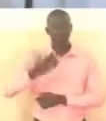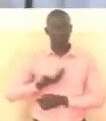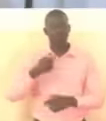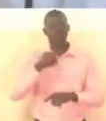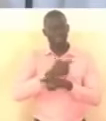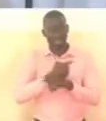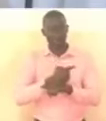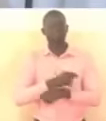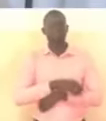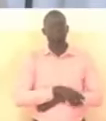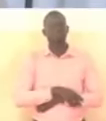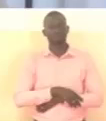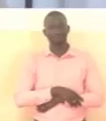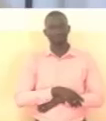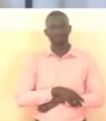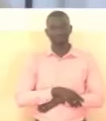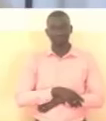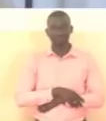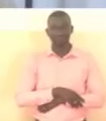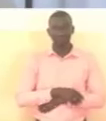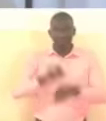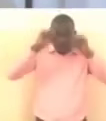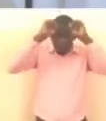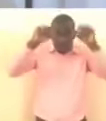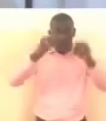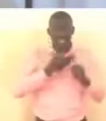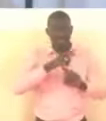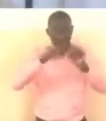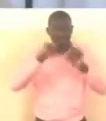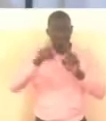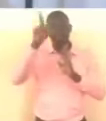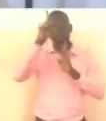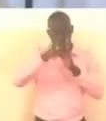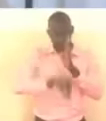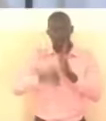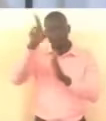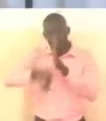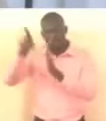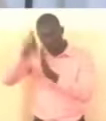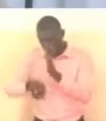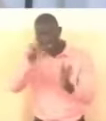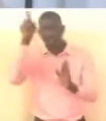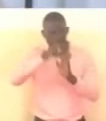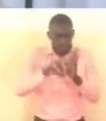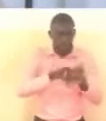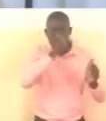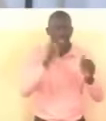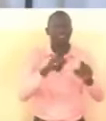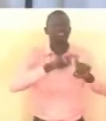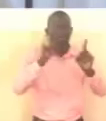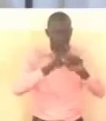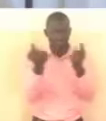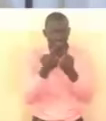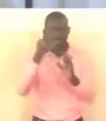ladies and gentlemen government projects programs and sector